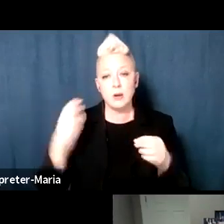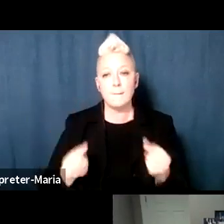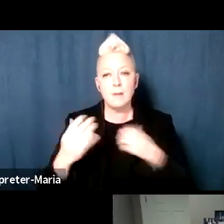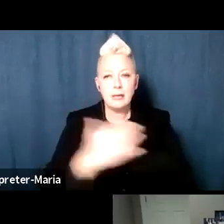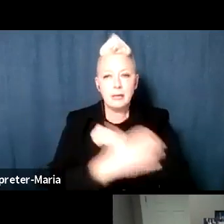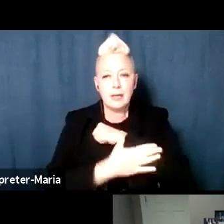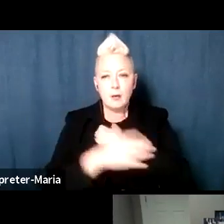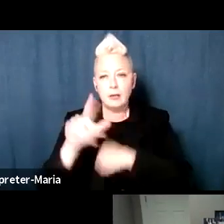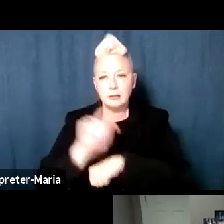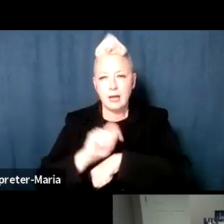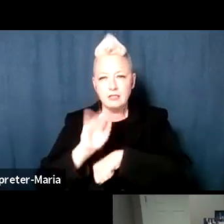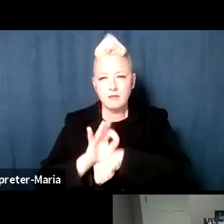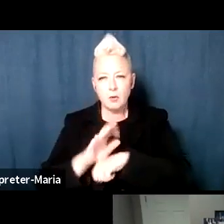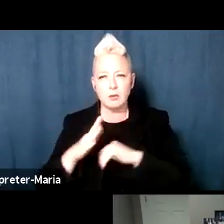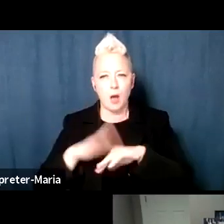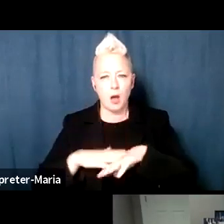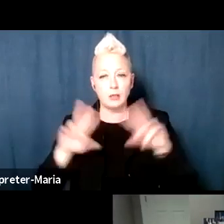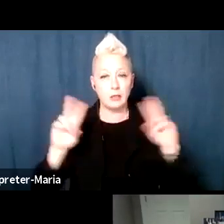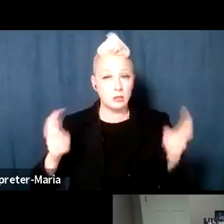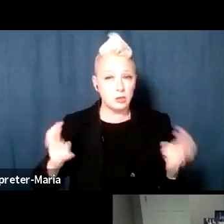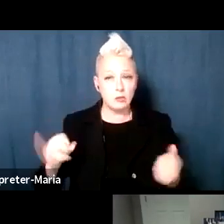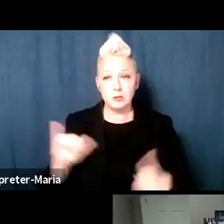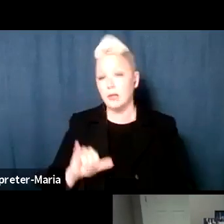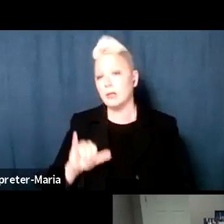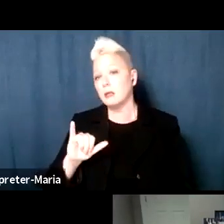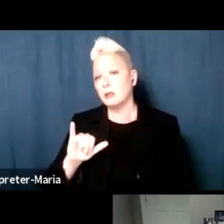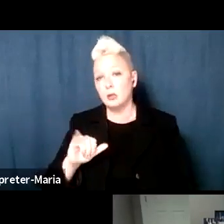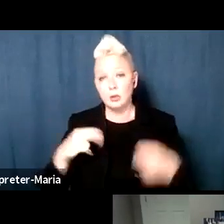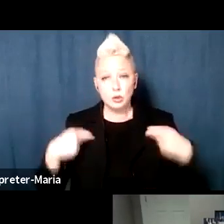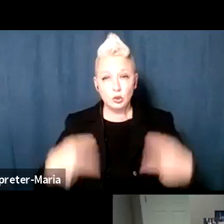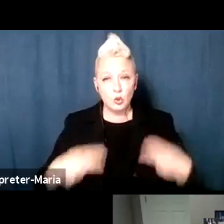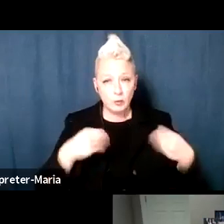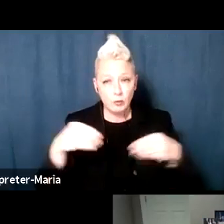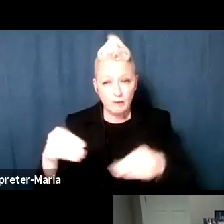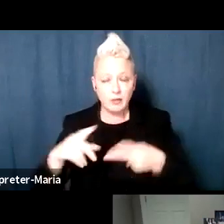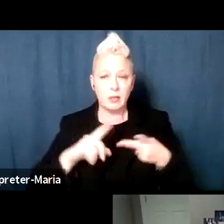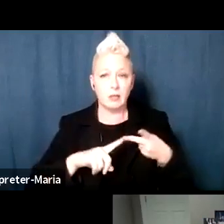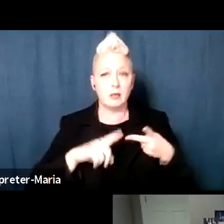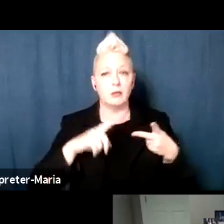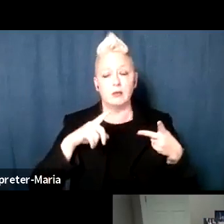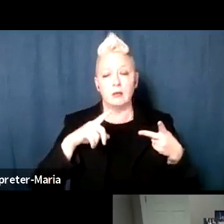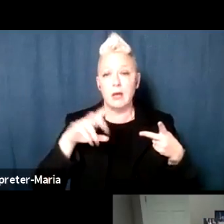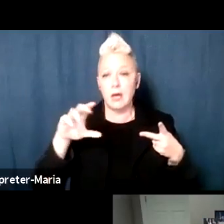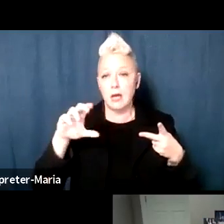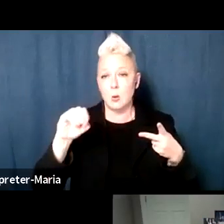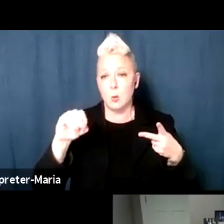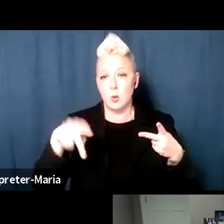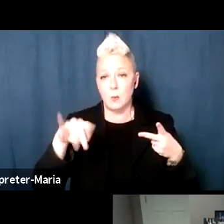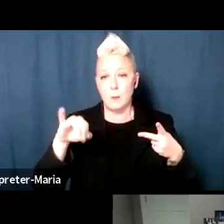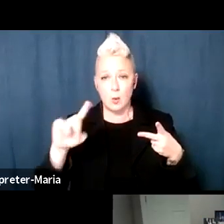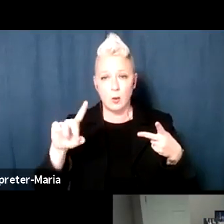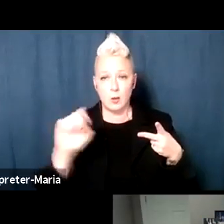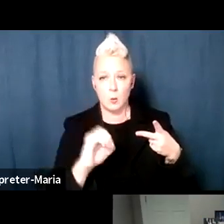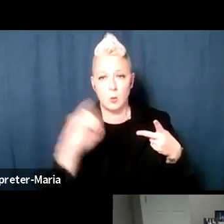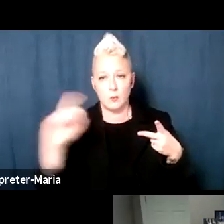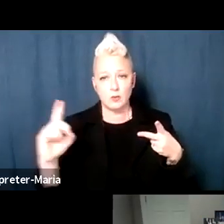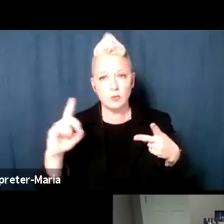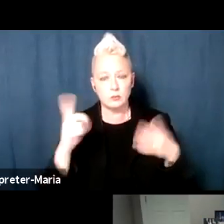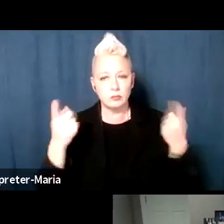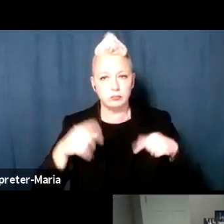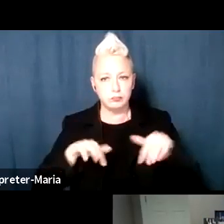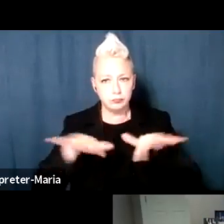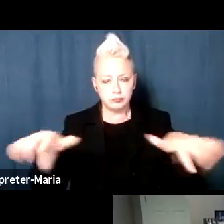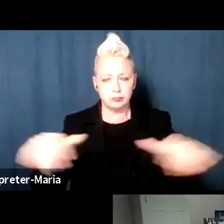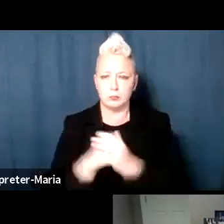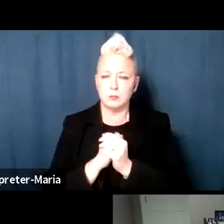forces on specific issues such as human trafficking and opioid overdose epidemic. She has a distinguished legal